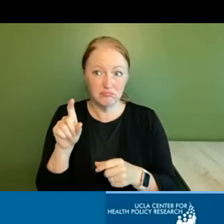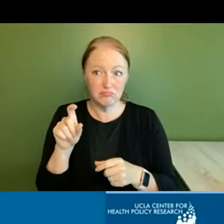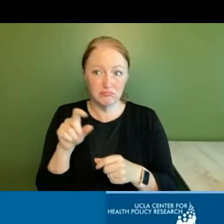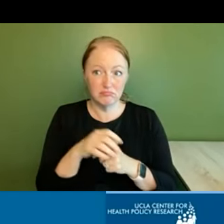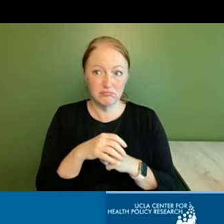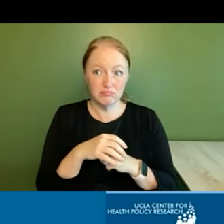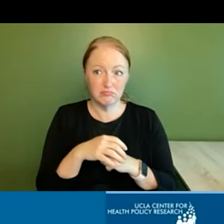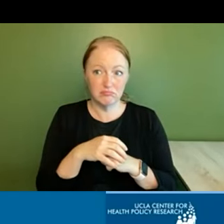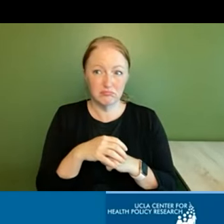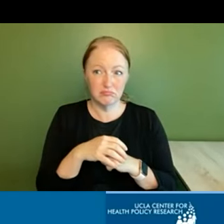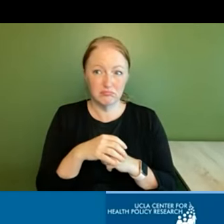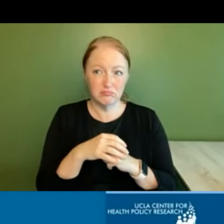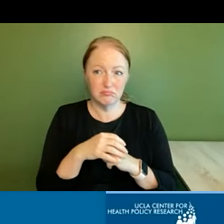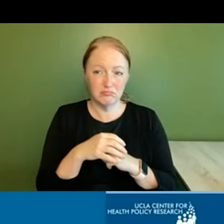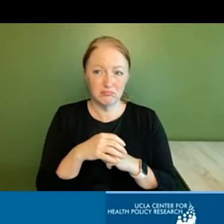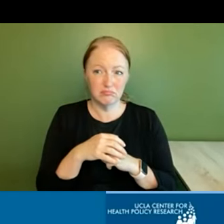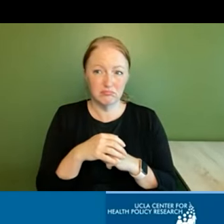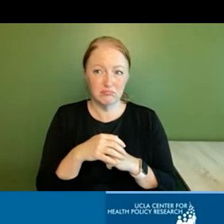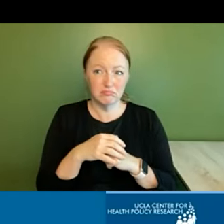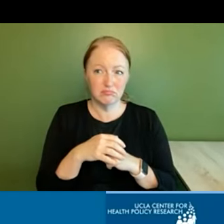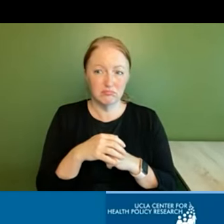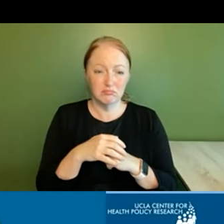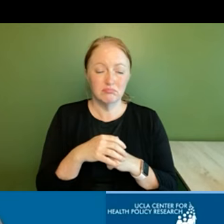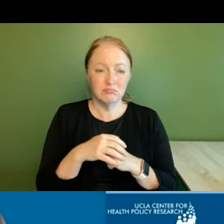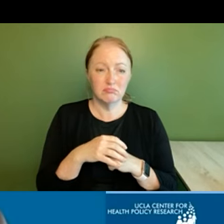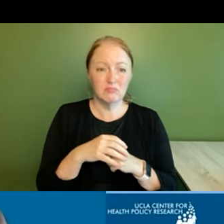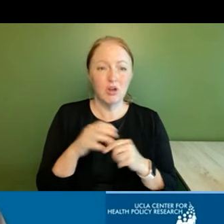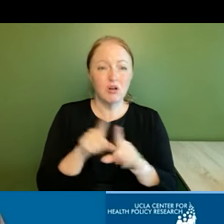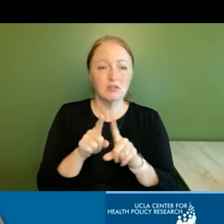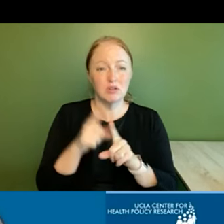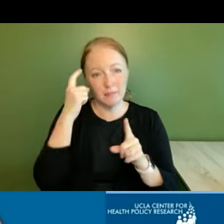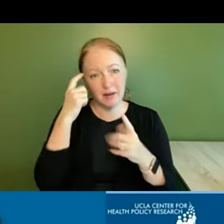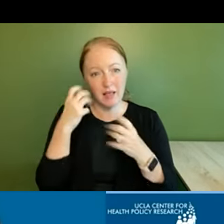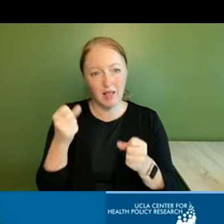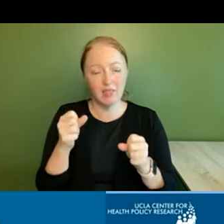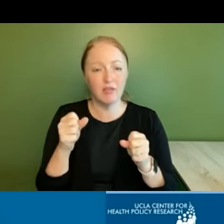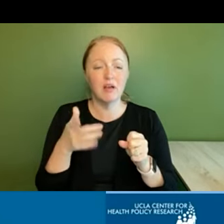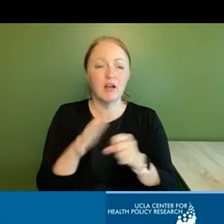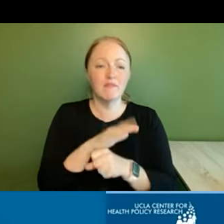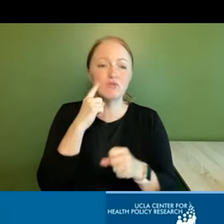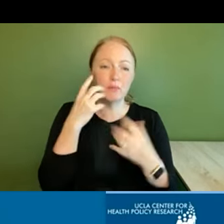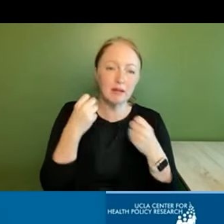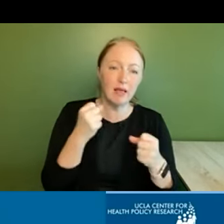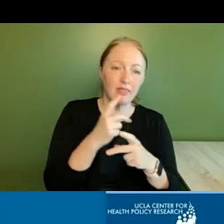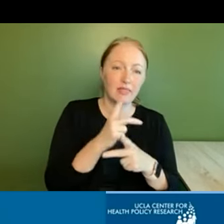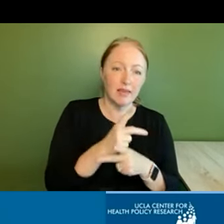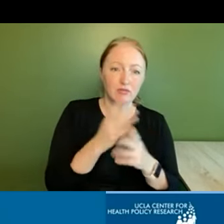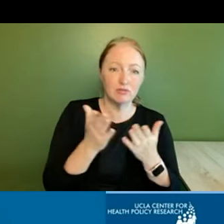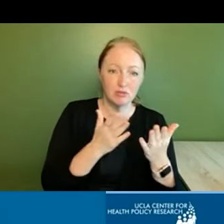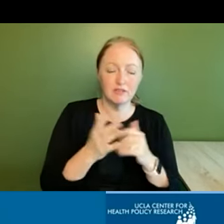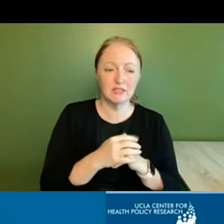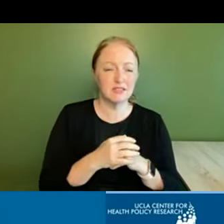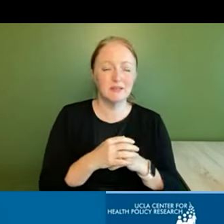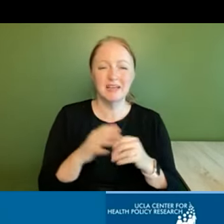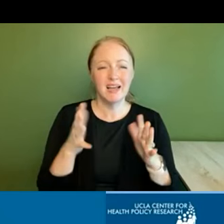um and also mental health um i know there's coverage now for mental health care services but just